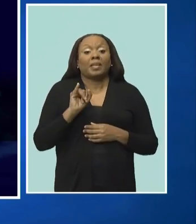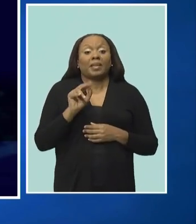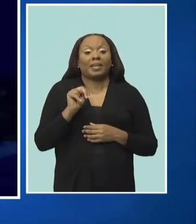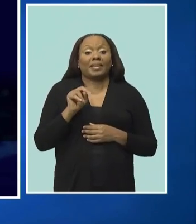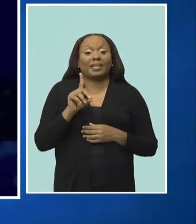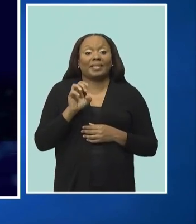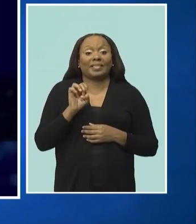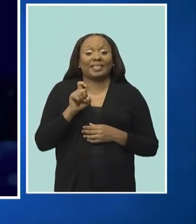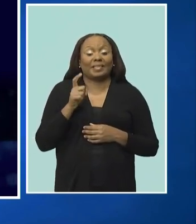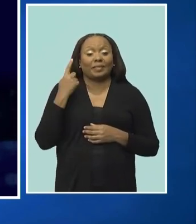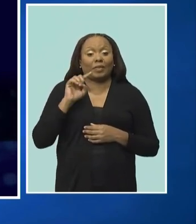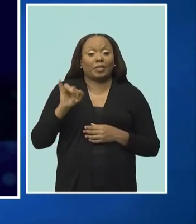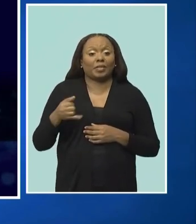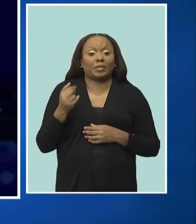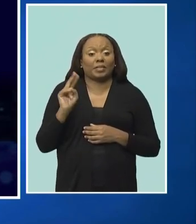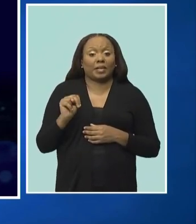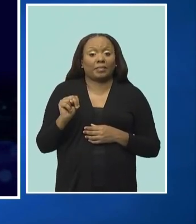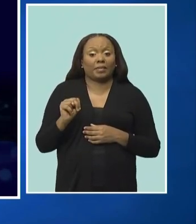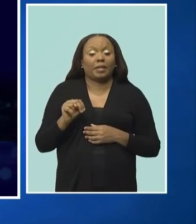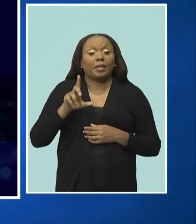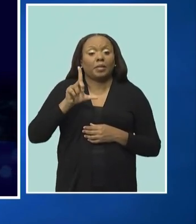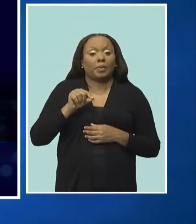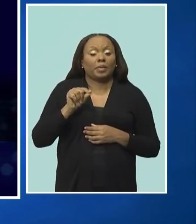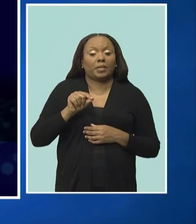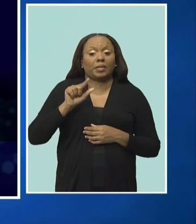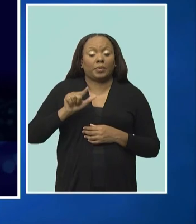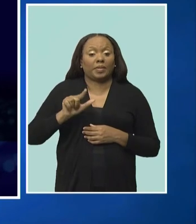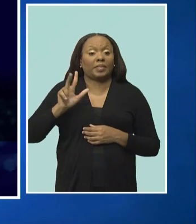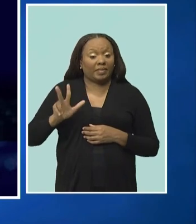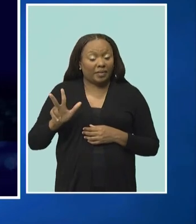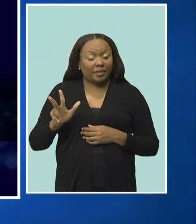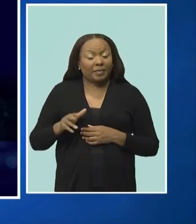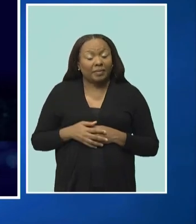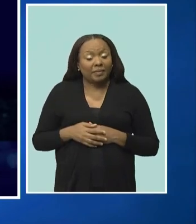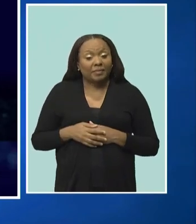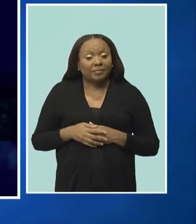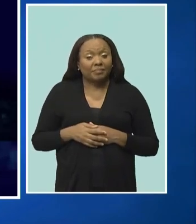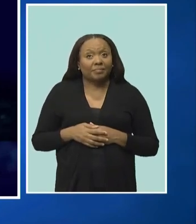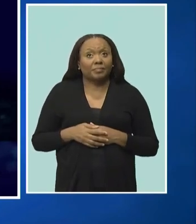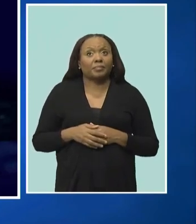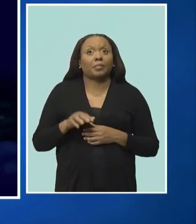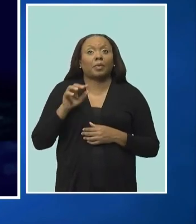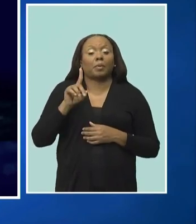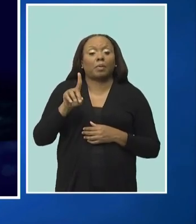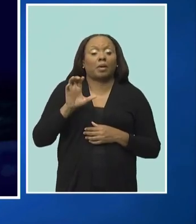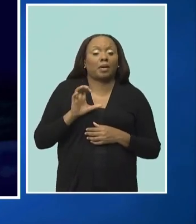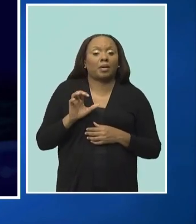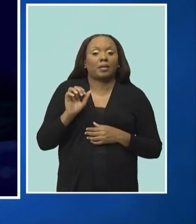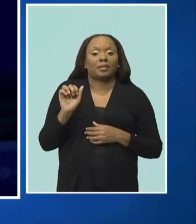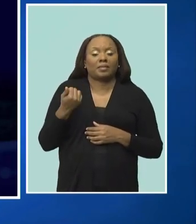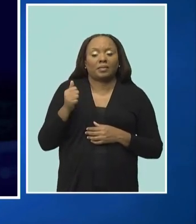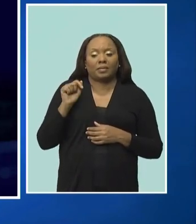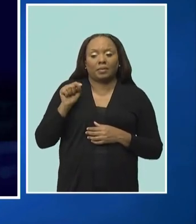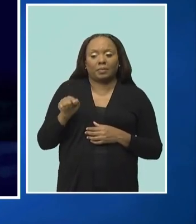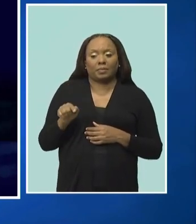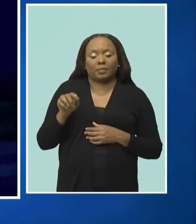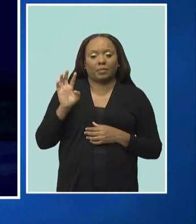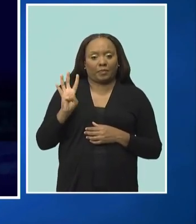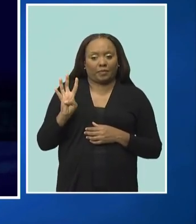2023 was 110.4,